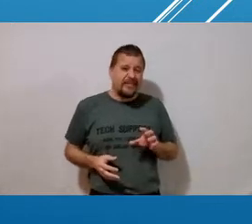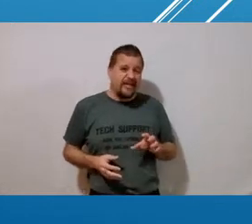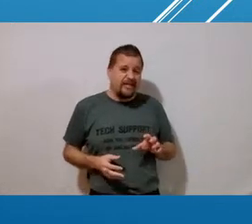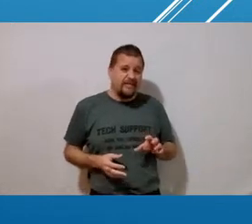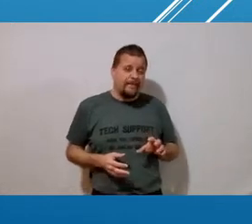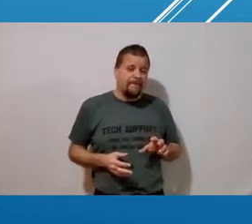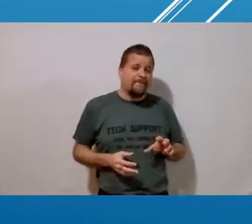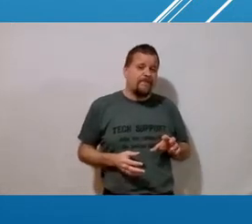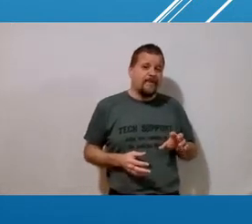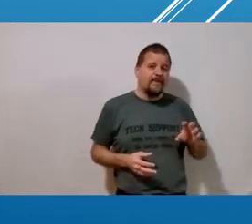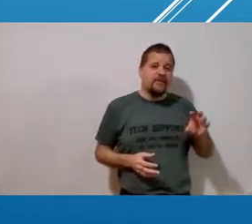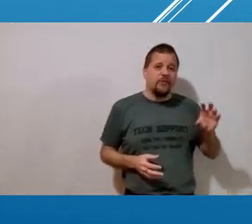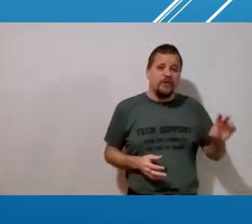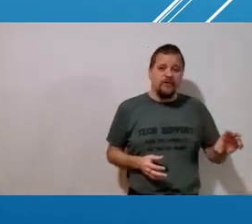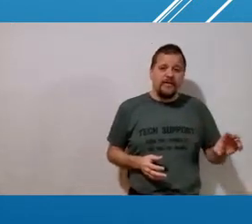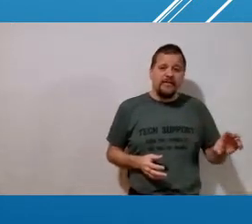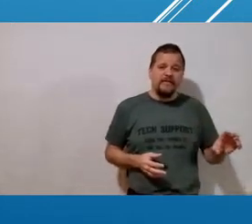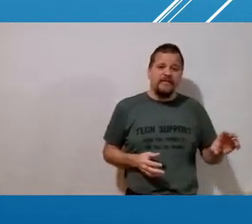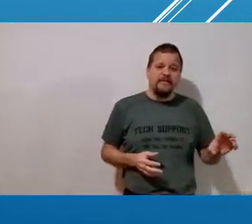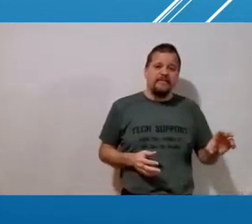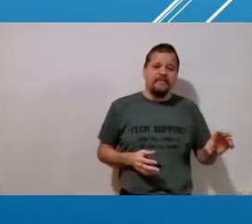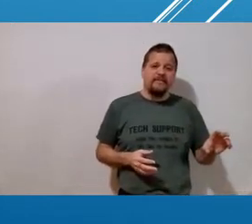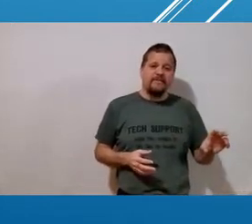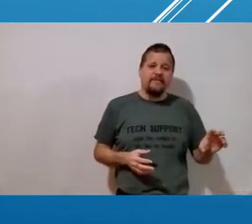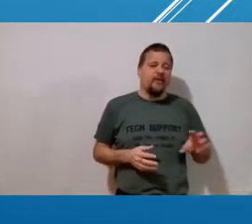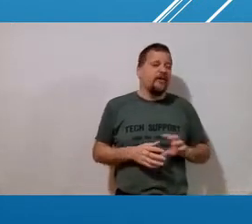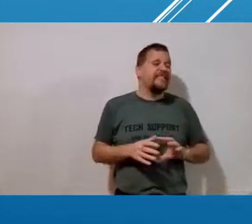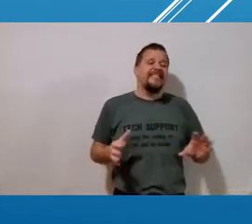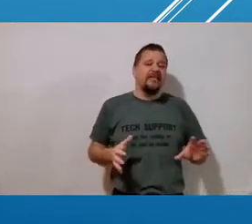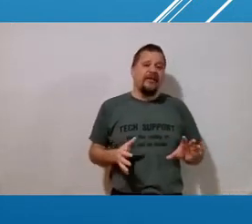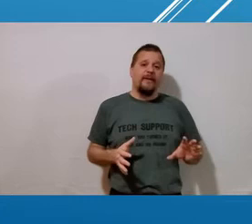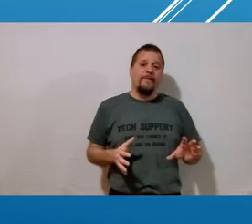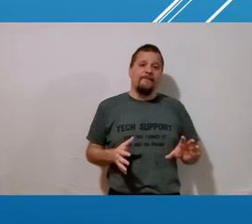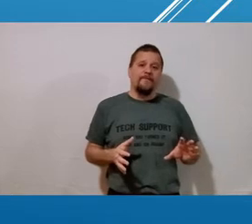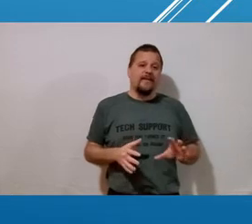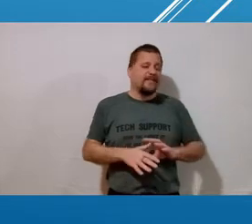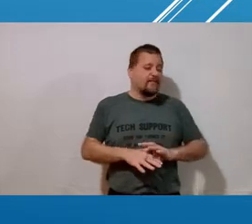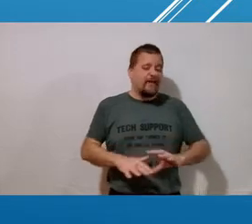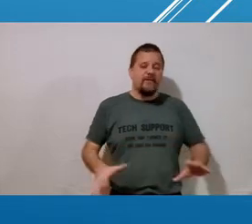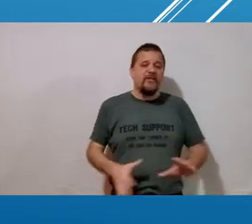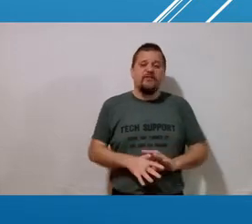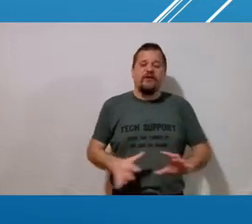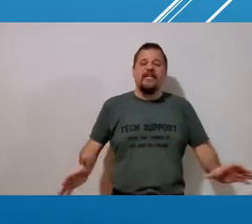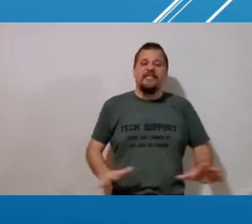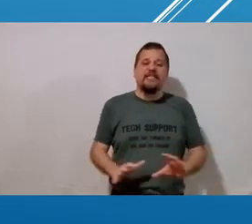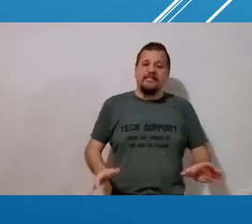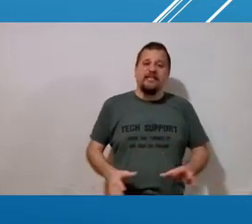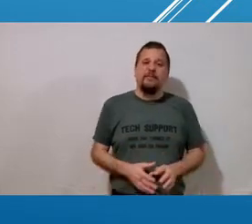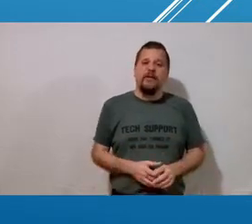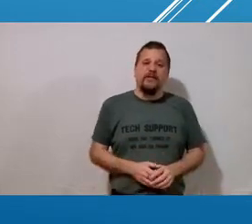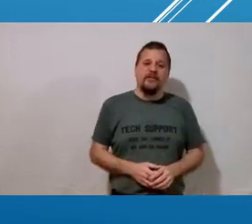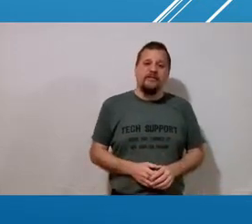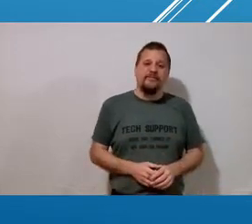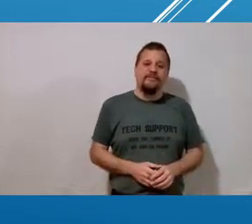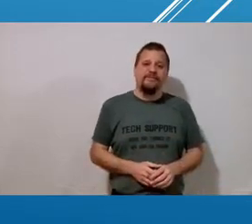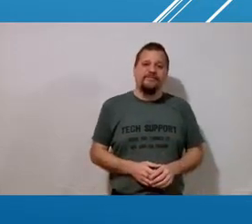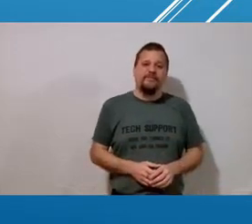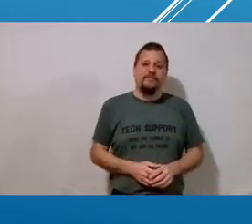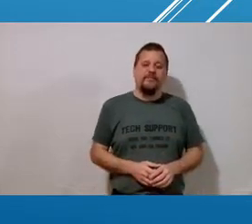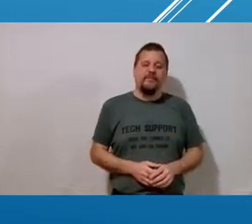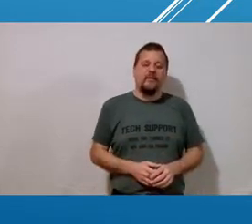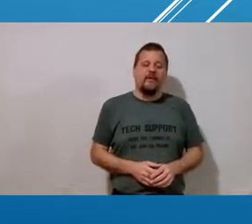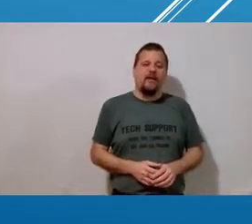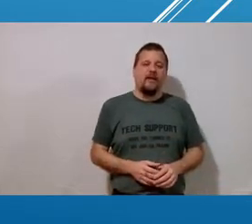well i suggest the two ingredients that are necessary as a foundation for any success in communication